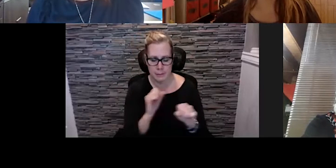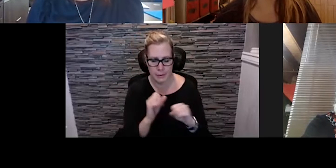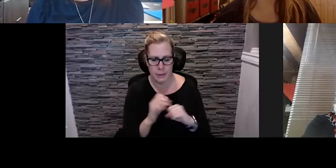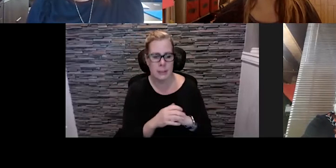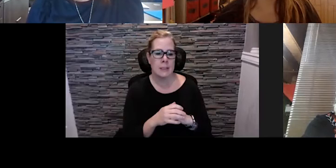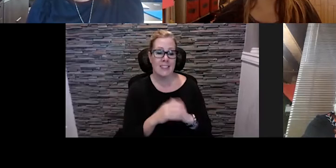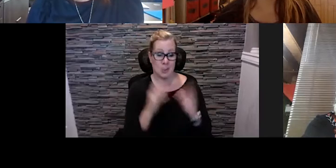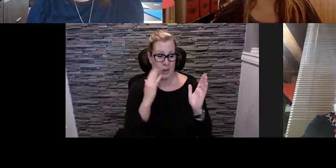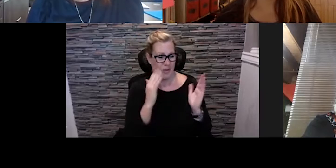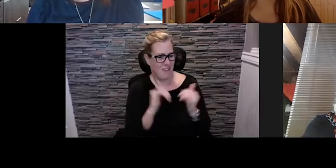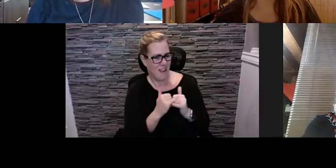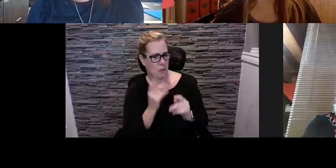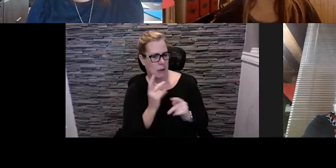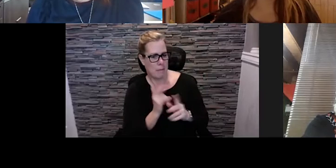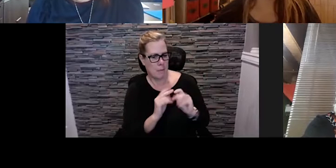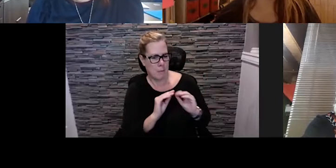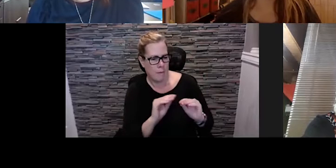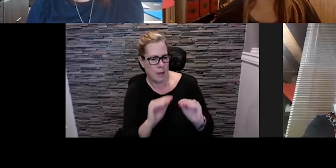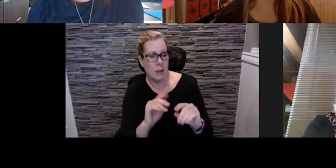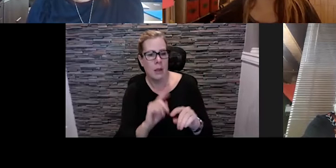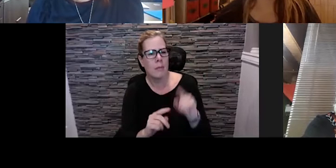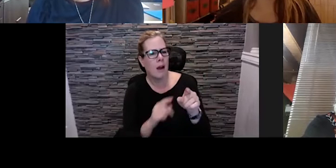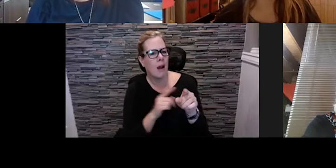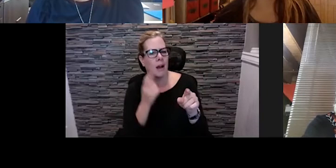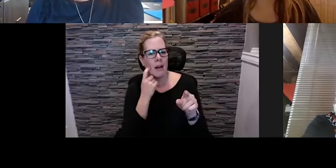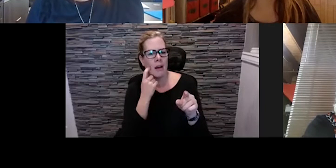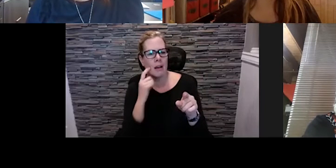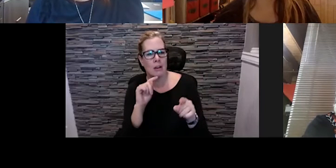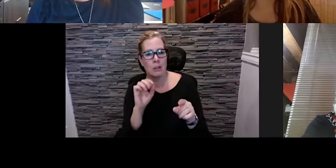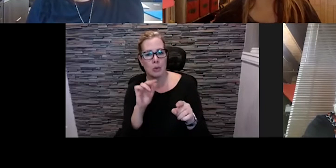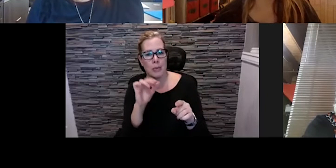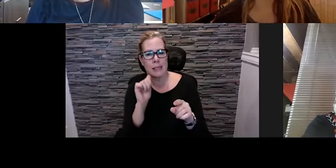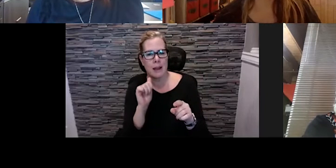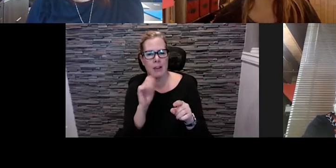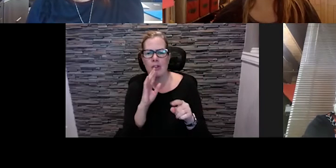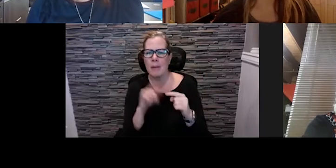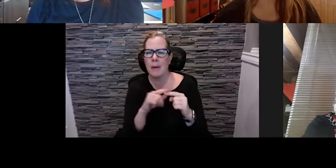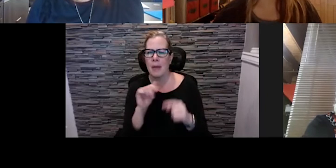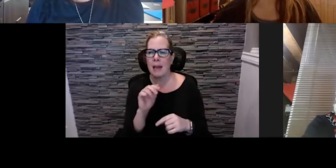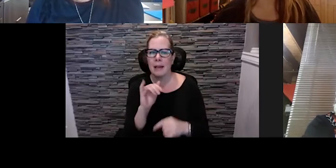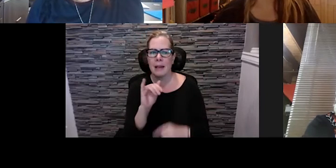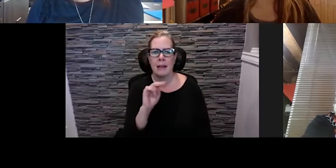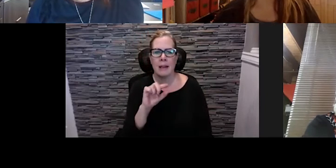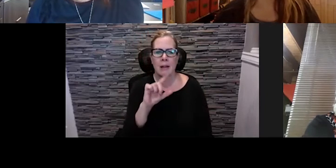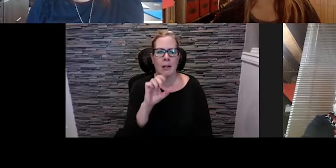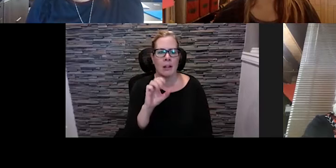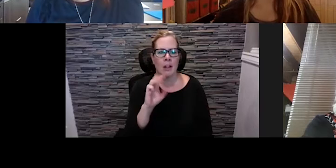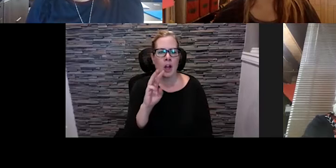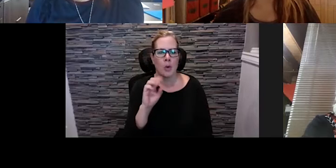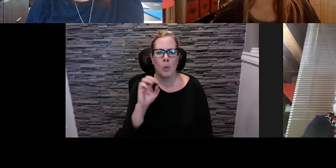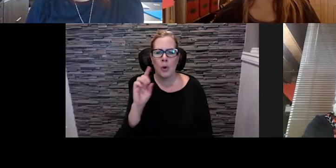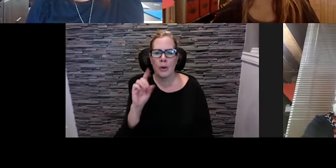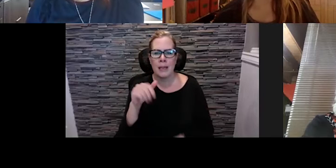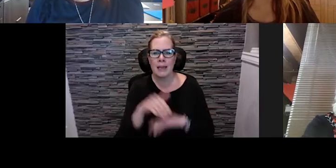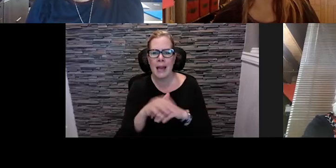would ask you because you've had some success doing this with the Inglewood night market is how did you structure that? And then also to